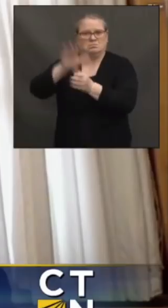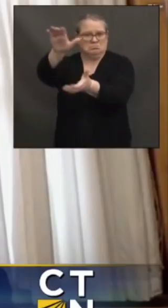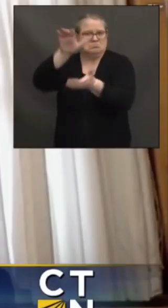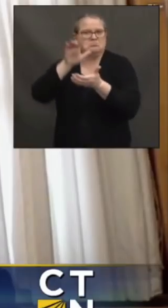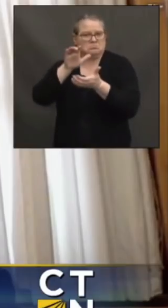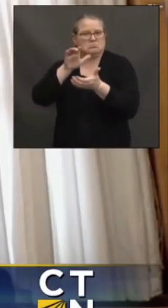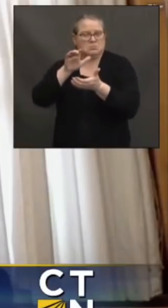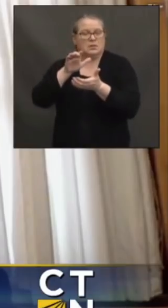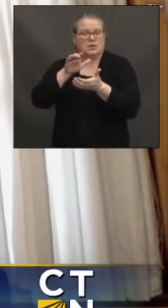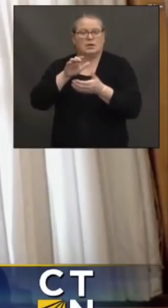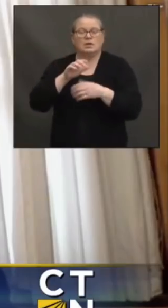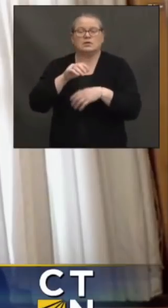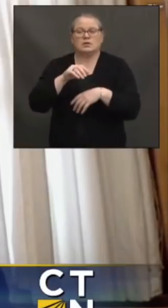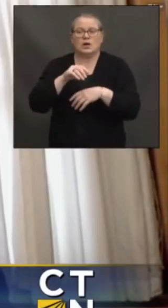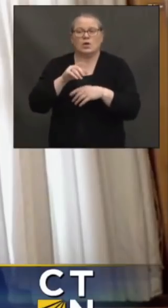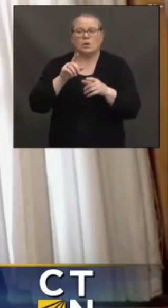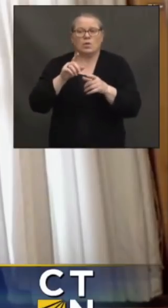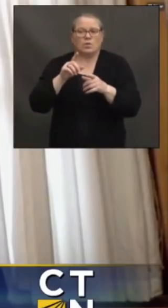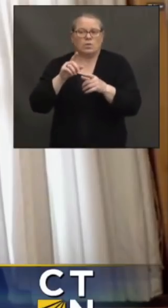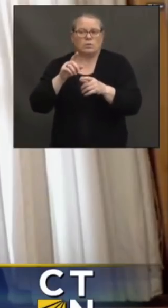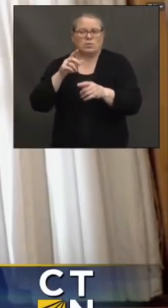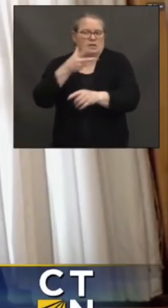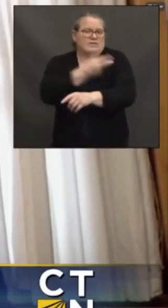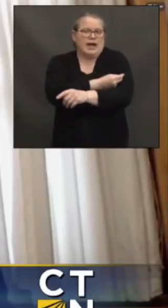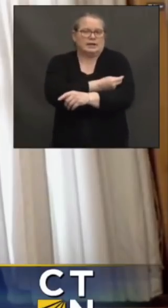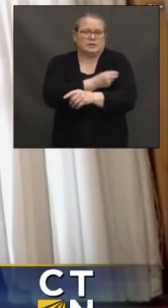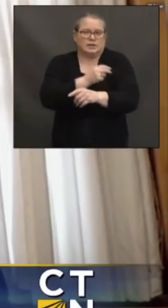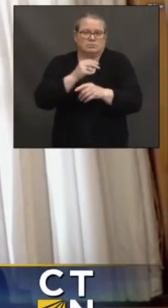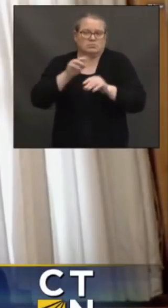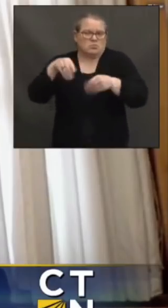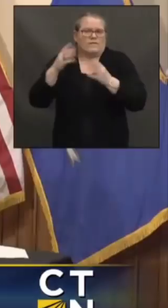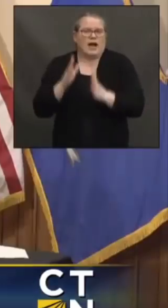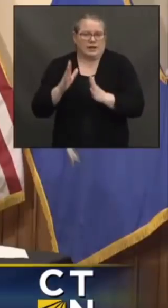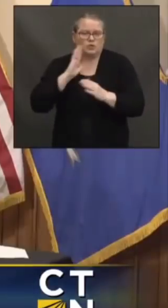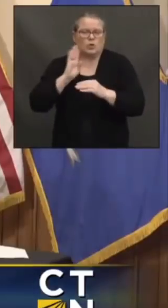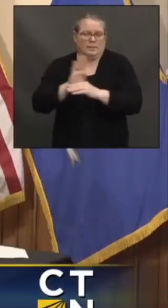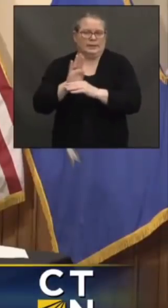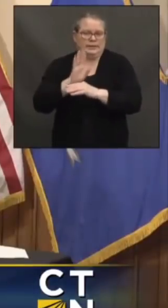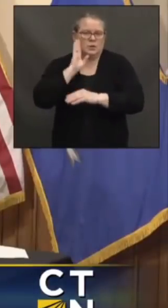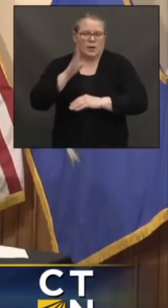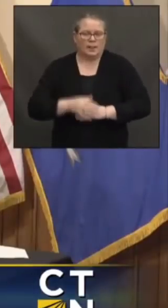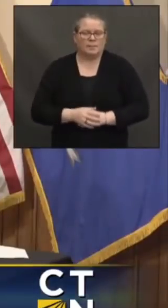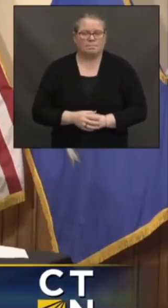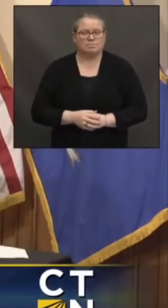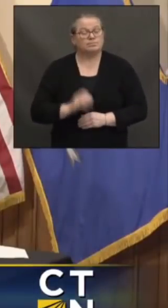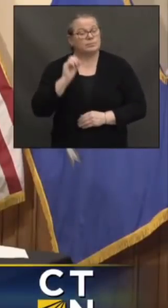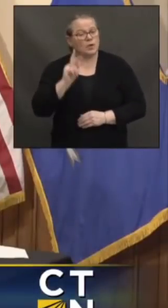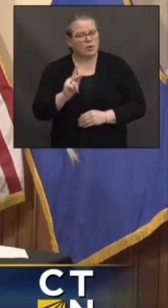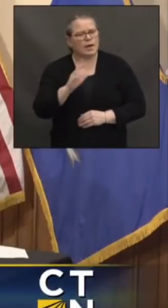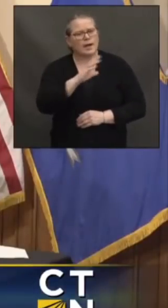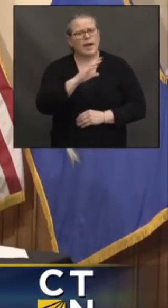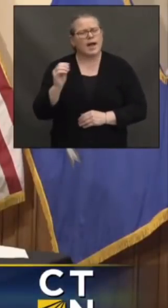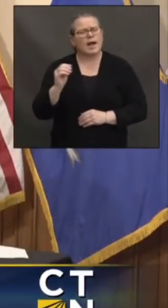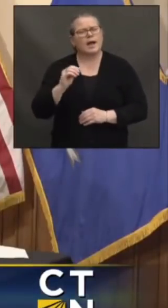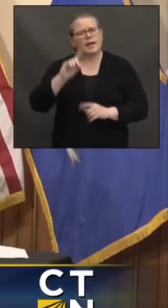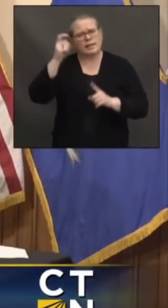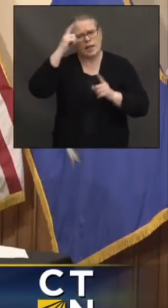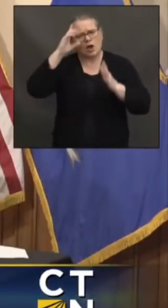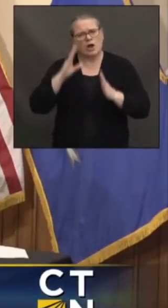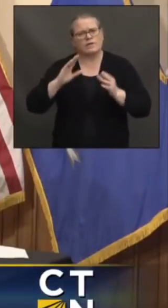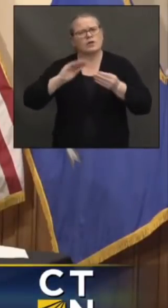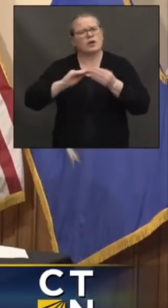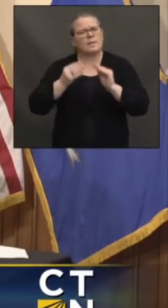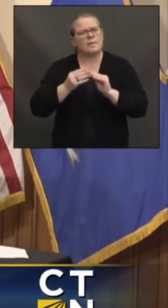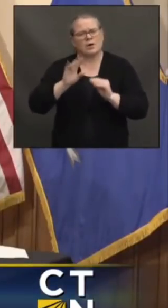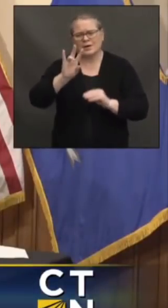people coming into the state. So our vaccinators will stay quite busy. Okay. And this figure that the governor mentioned, about